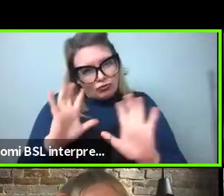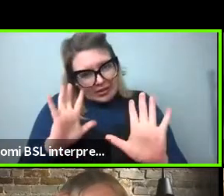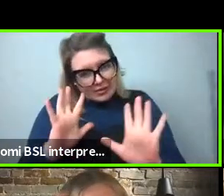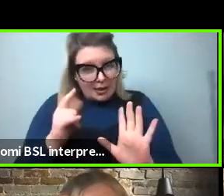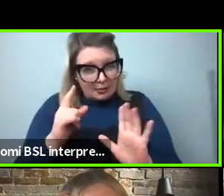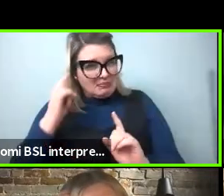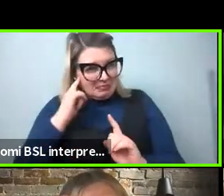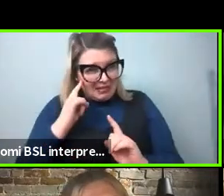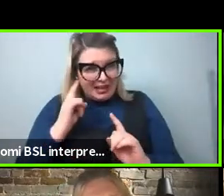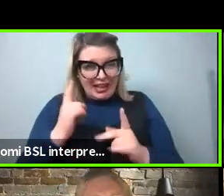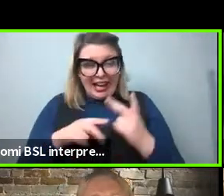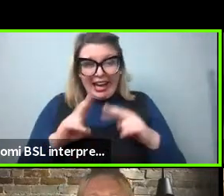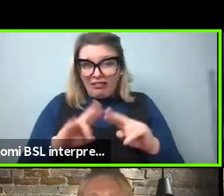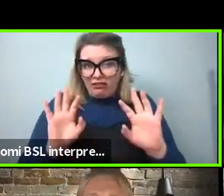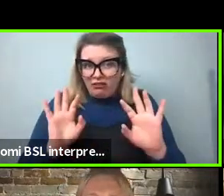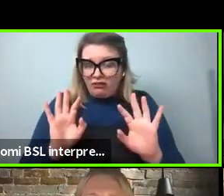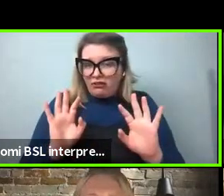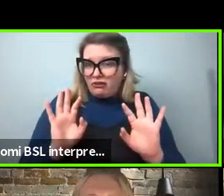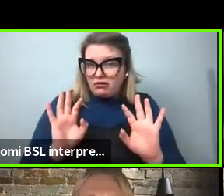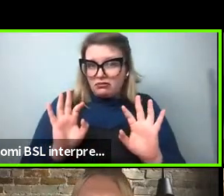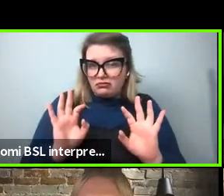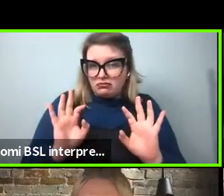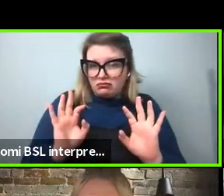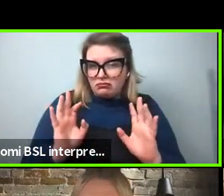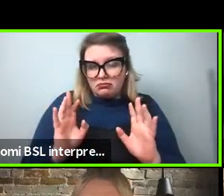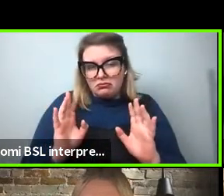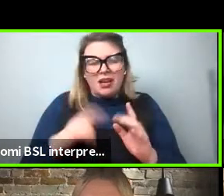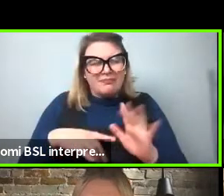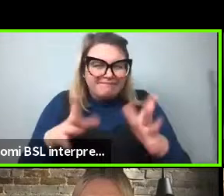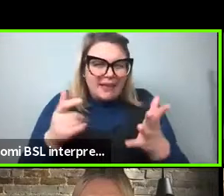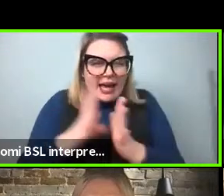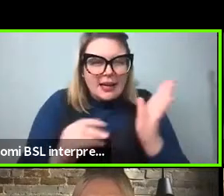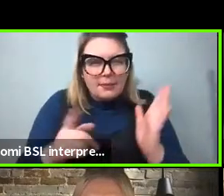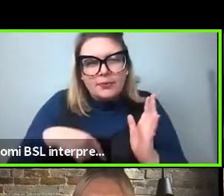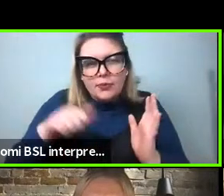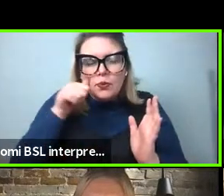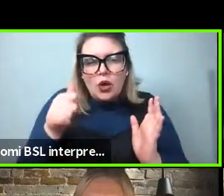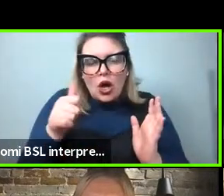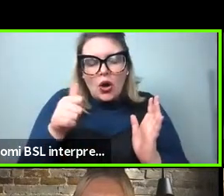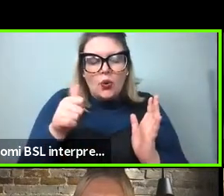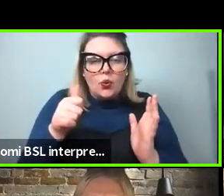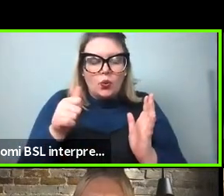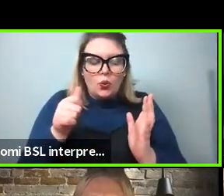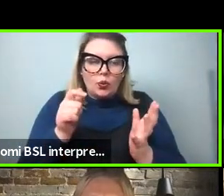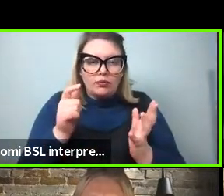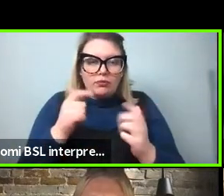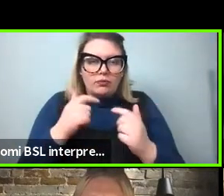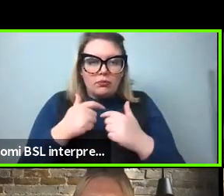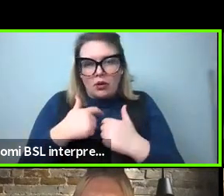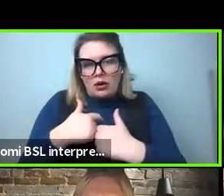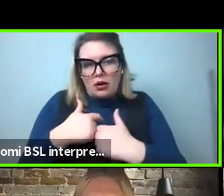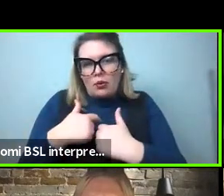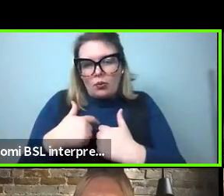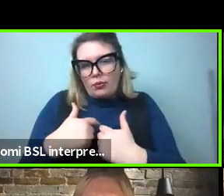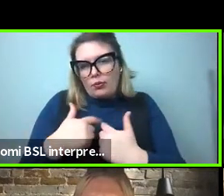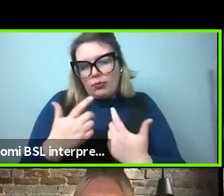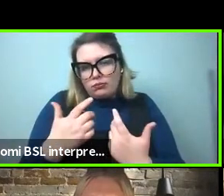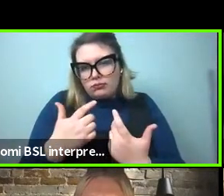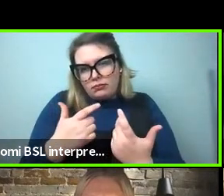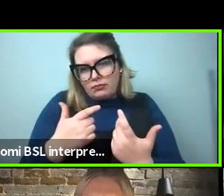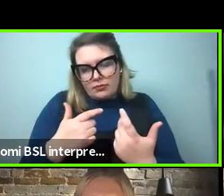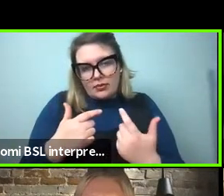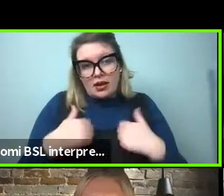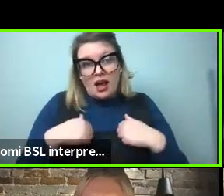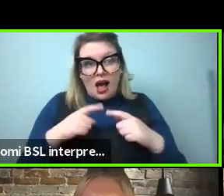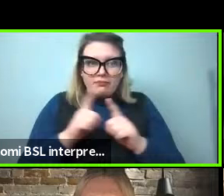don't use any language at all. So, uh, you know, it's well known that we often omit a, um, you know, across